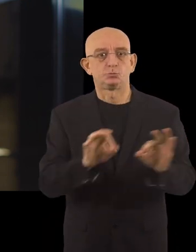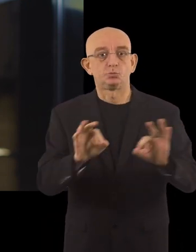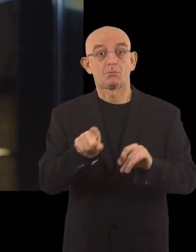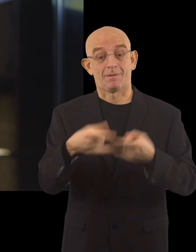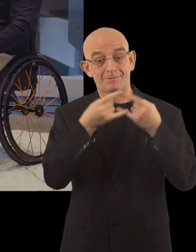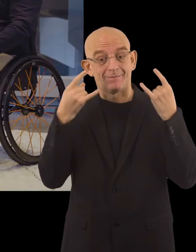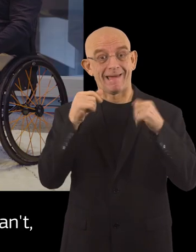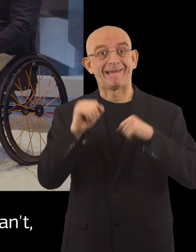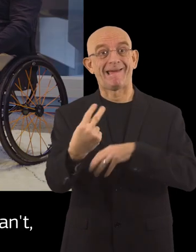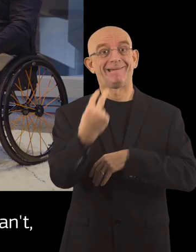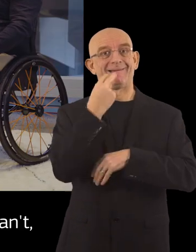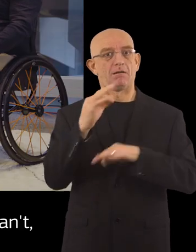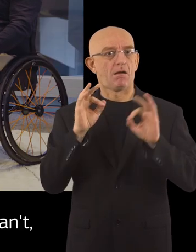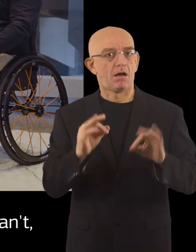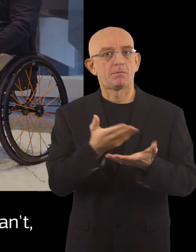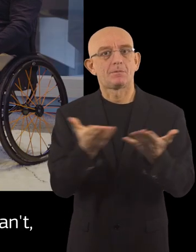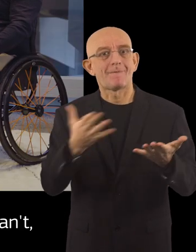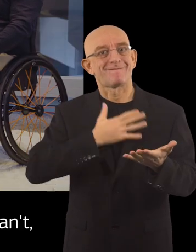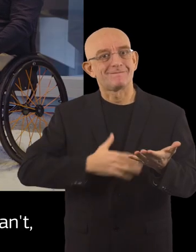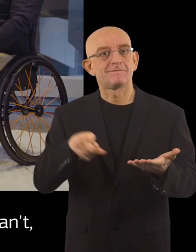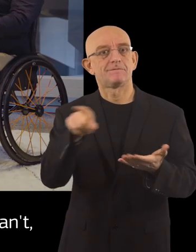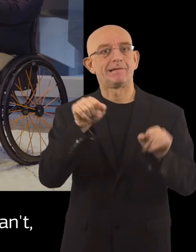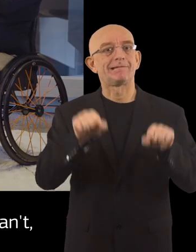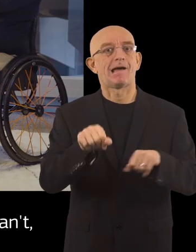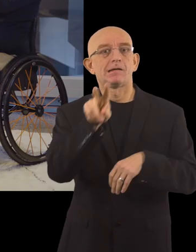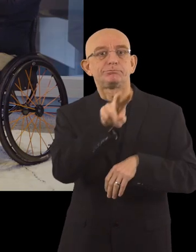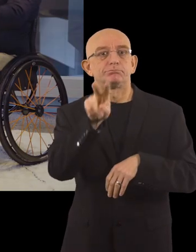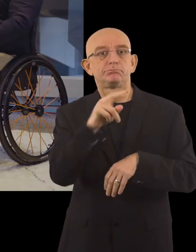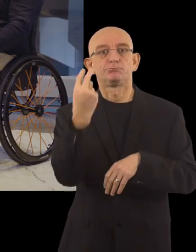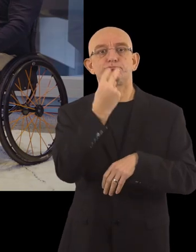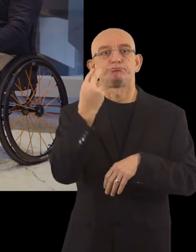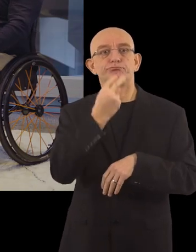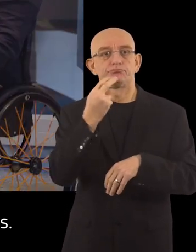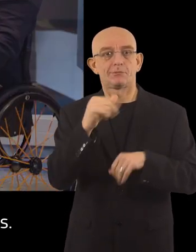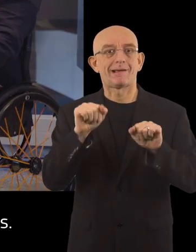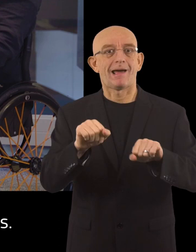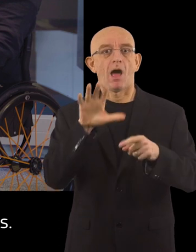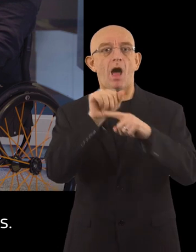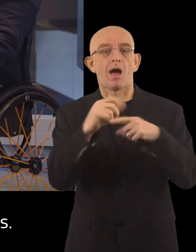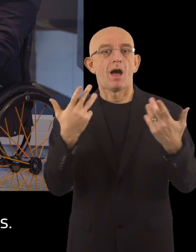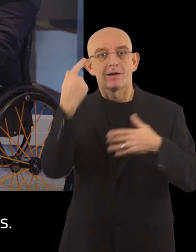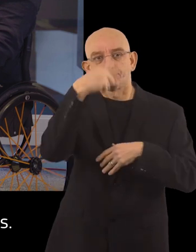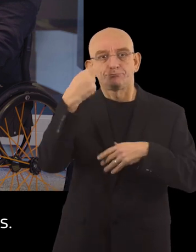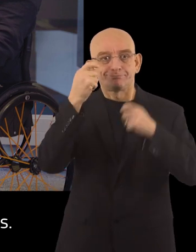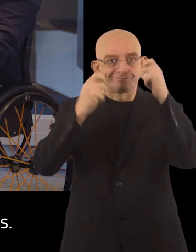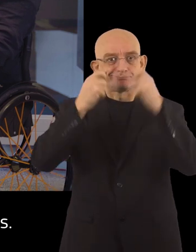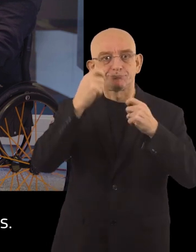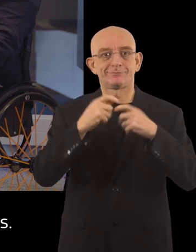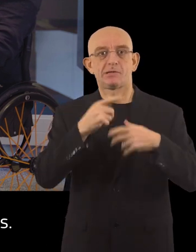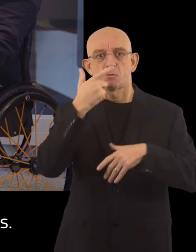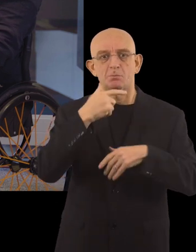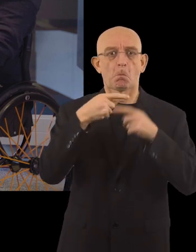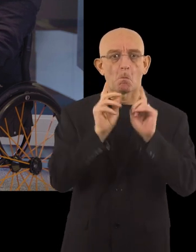an example for. have these masks. They make it easier for people who have to read lips or difficulties recognizing